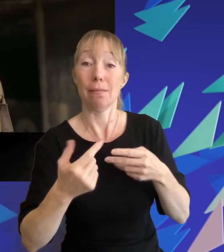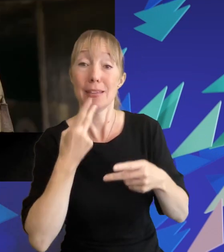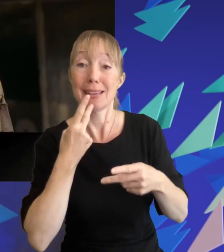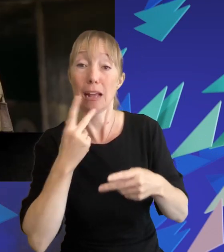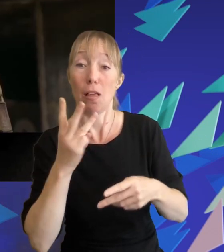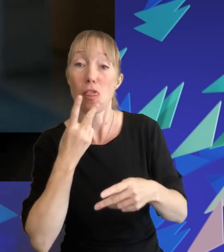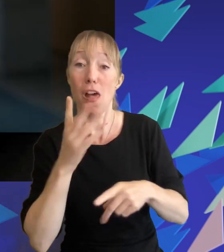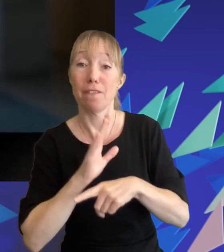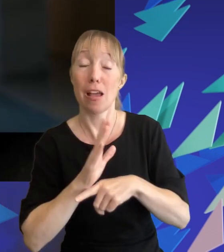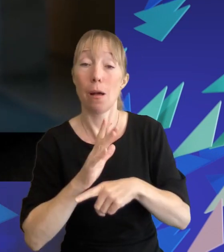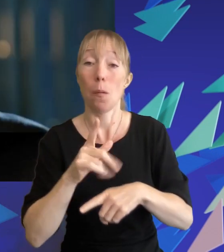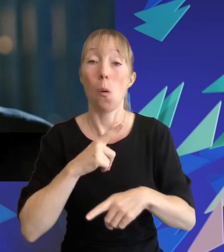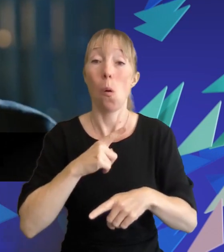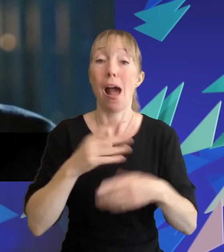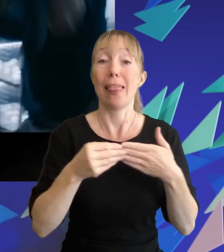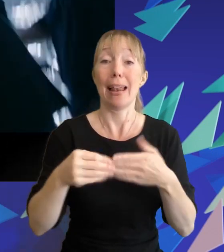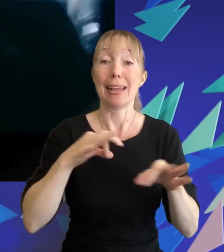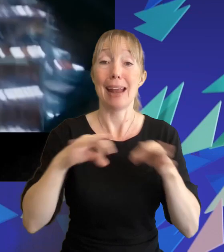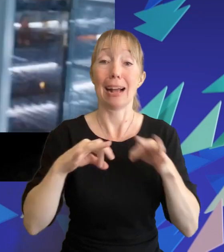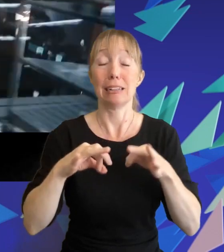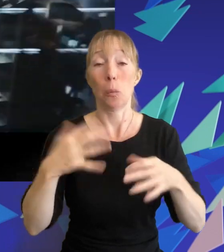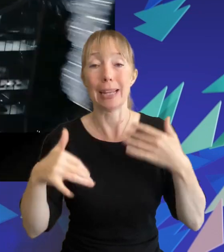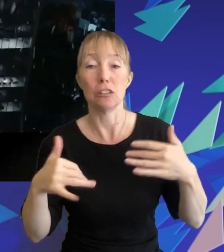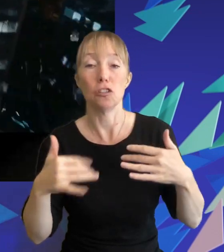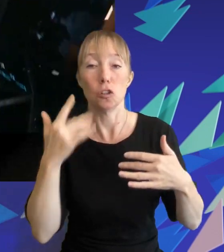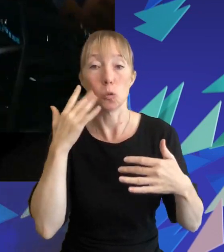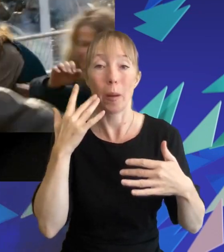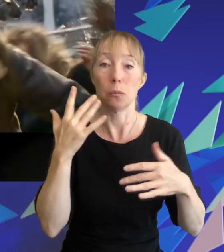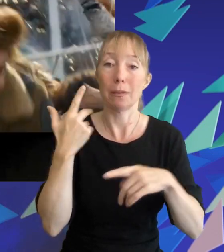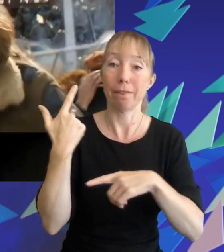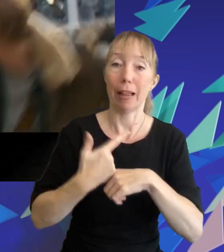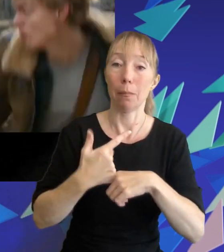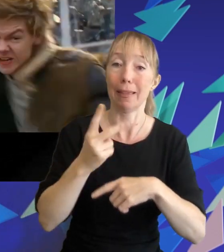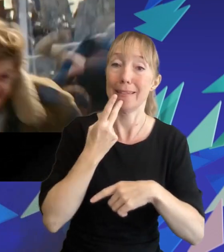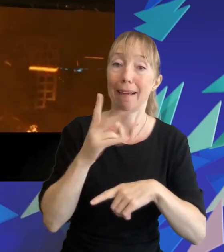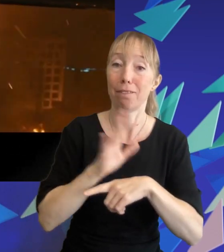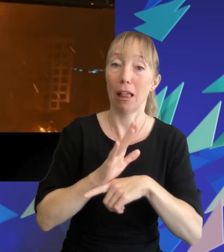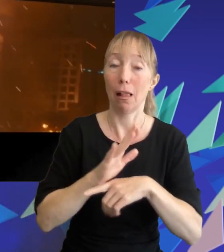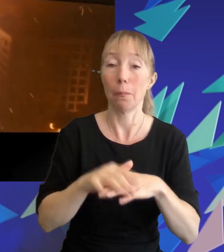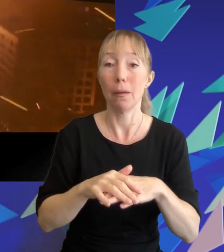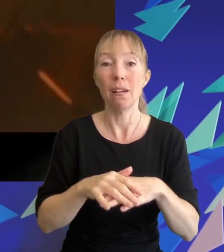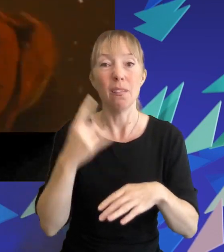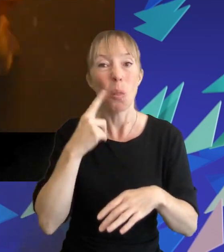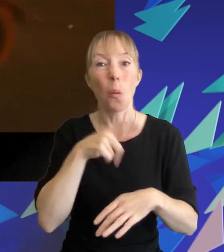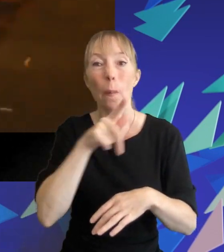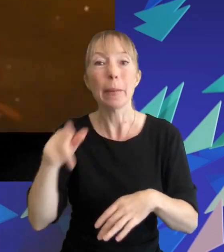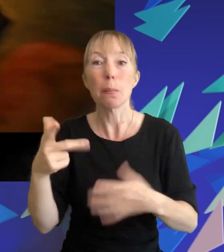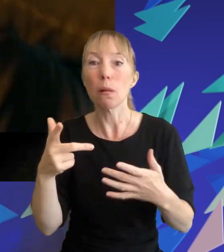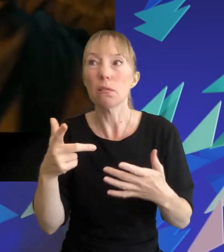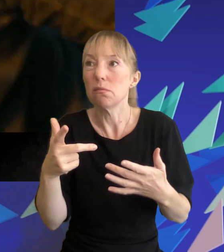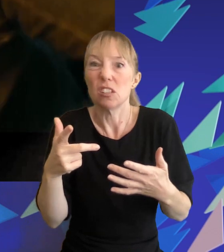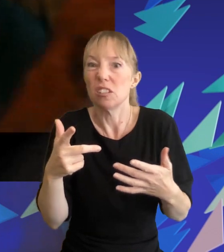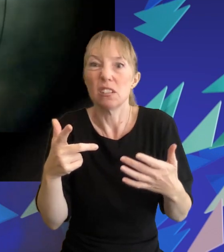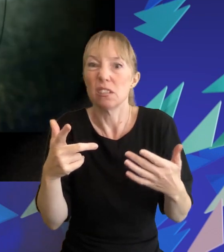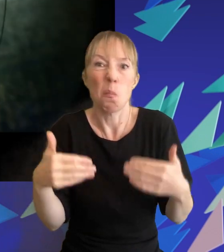on set delaying production it felt as if people had kind of moved on in that hiatus as evident by the reception of other films in the genre